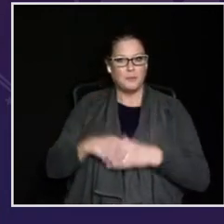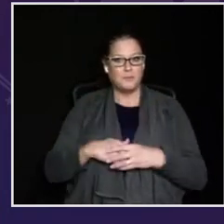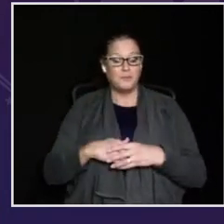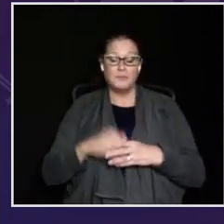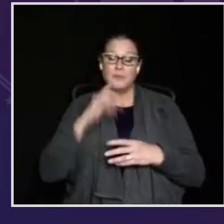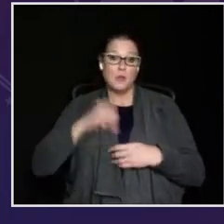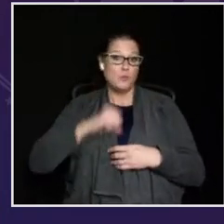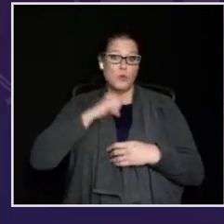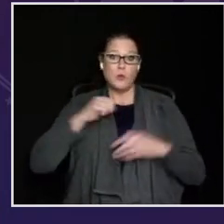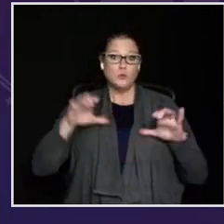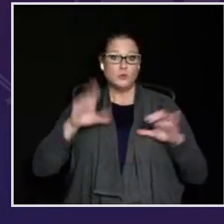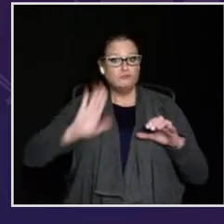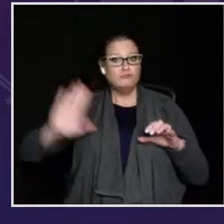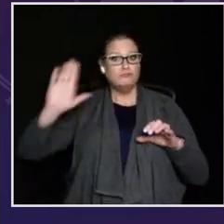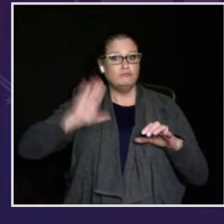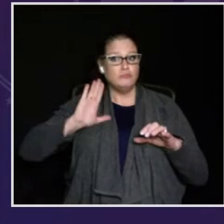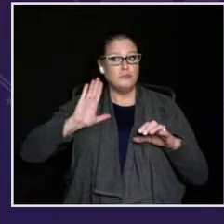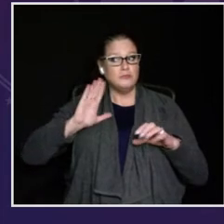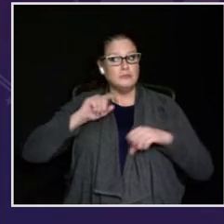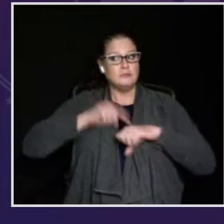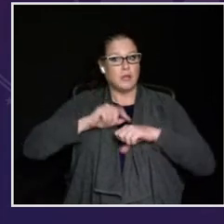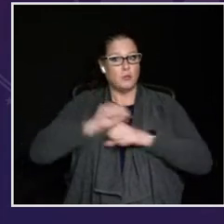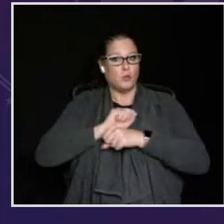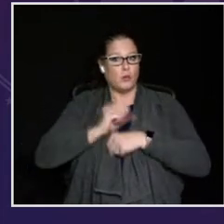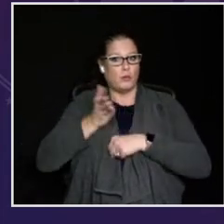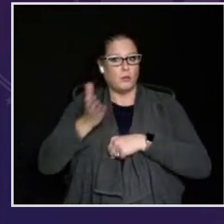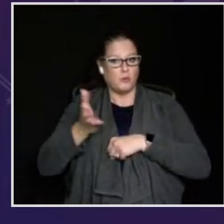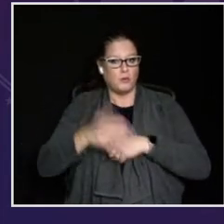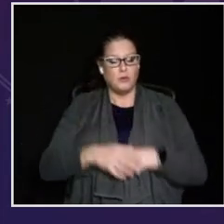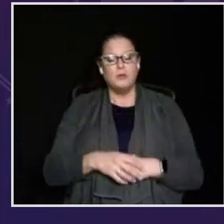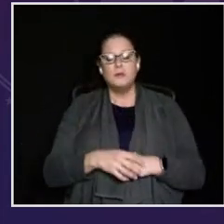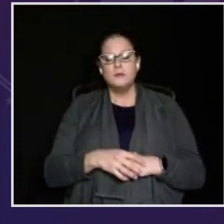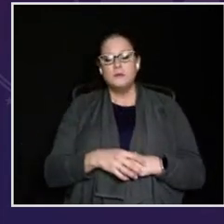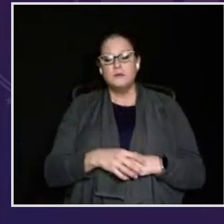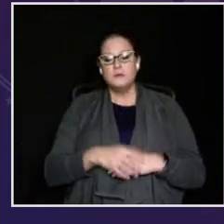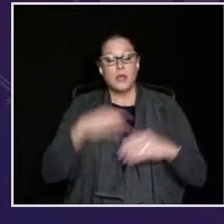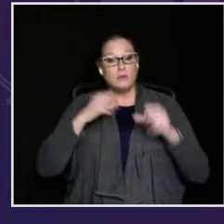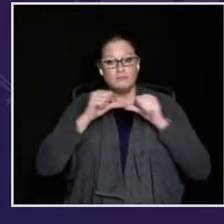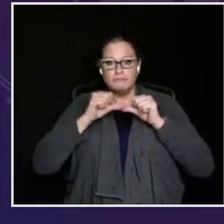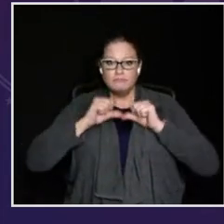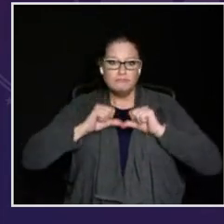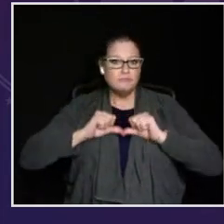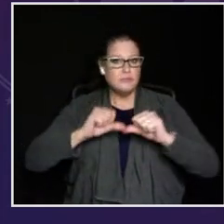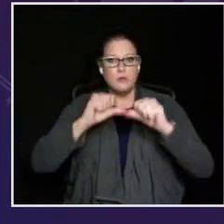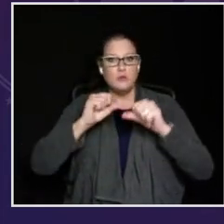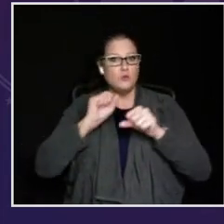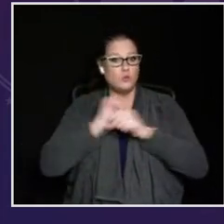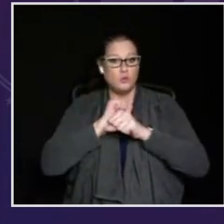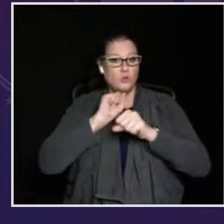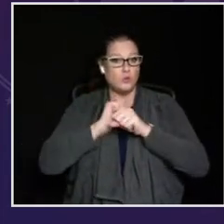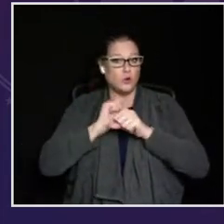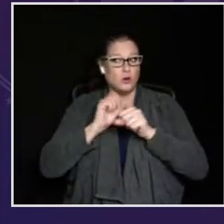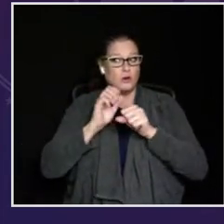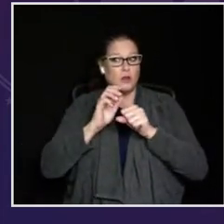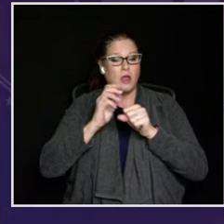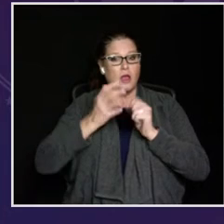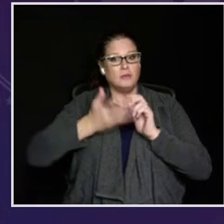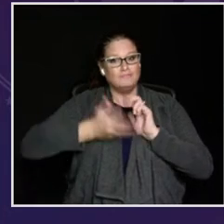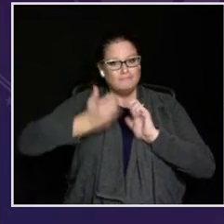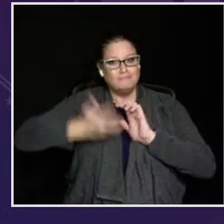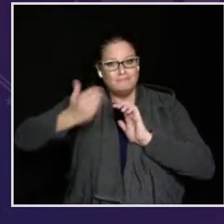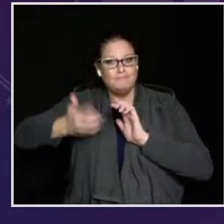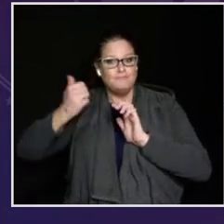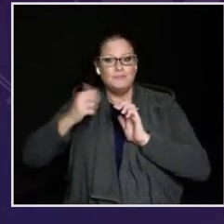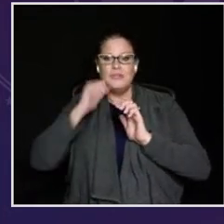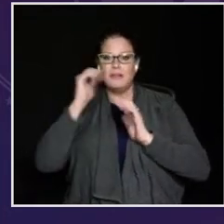leadership team in the department, as I was proud to do in my previous tenure. And to